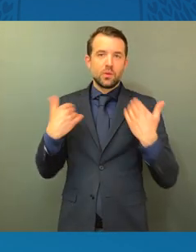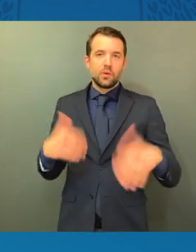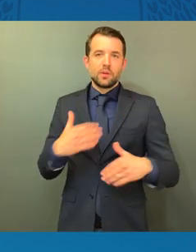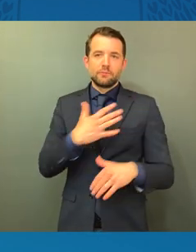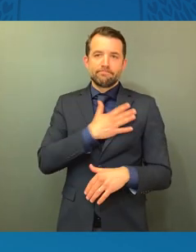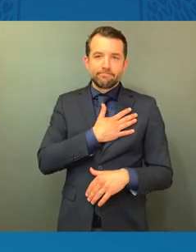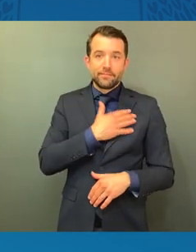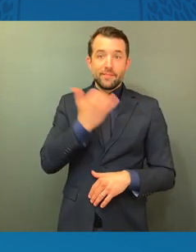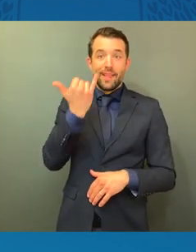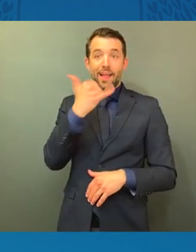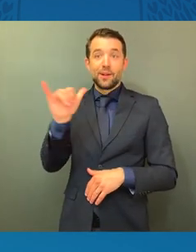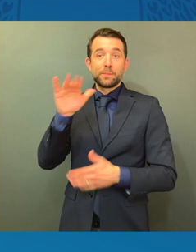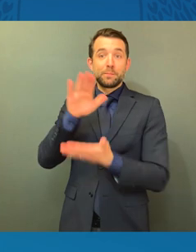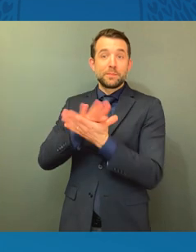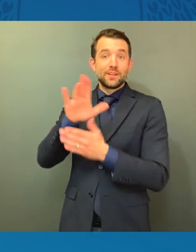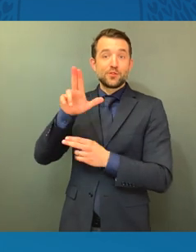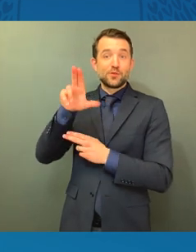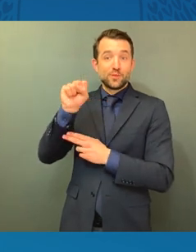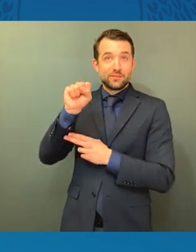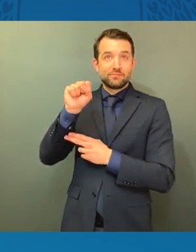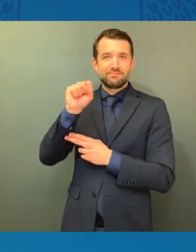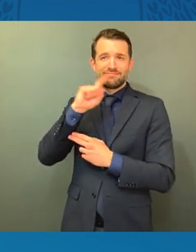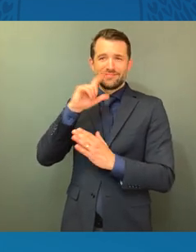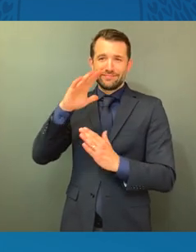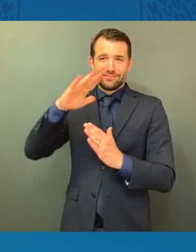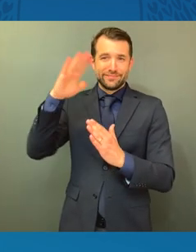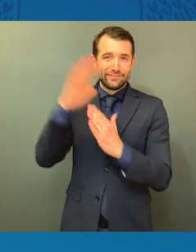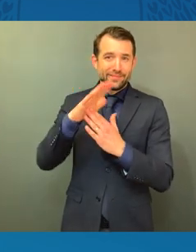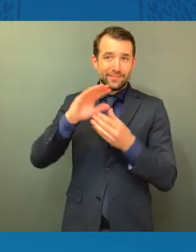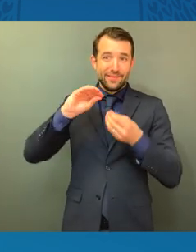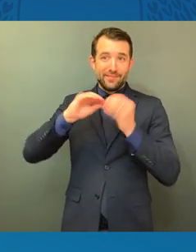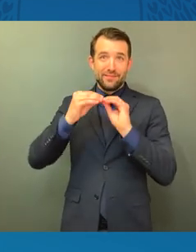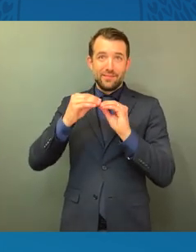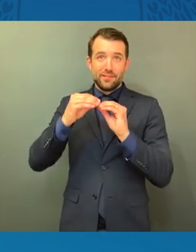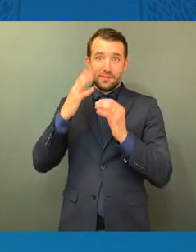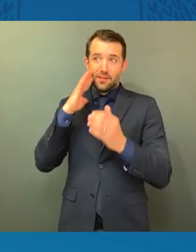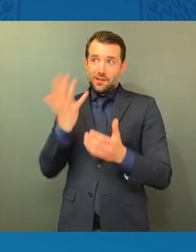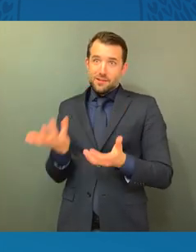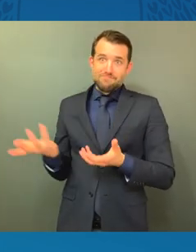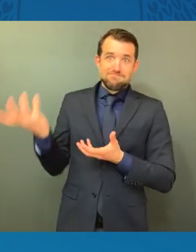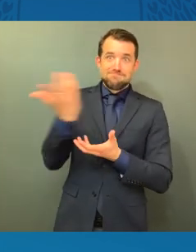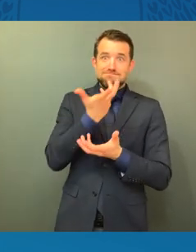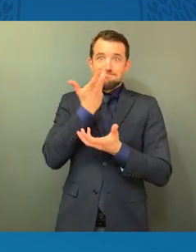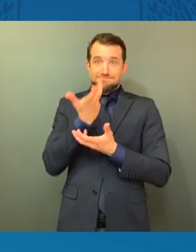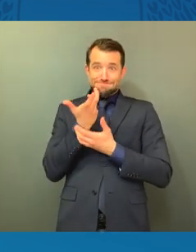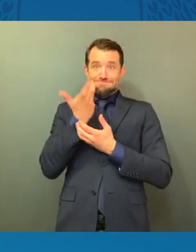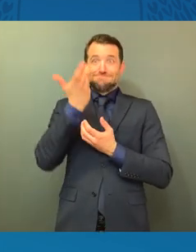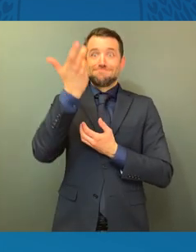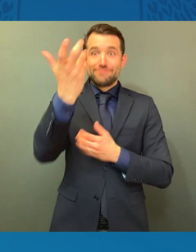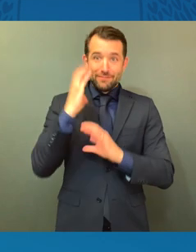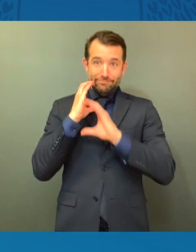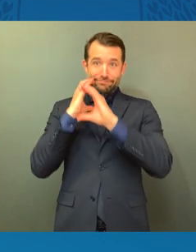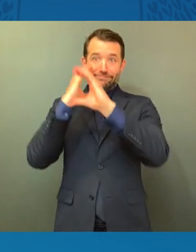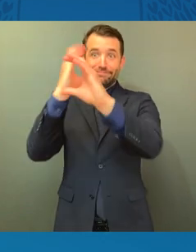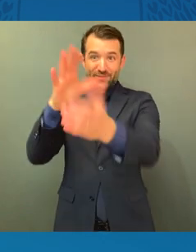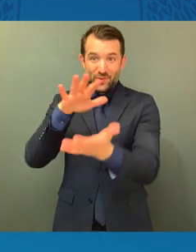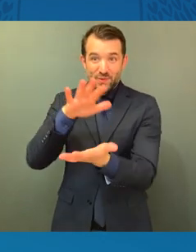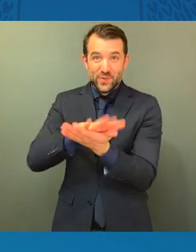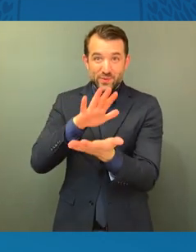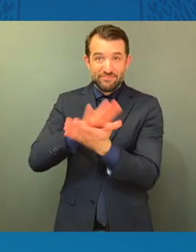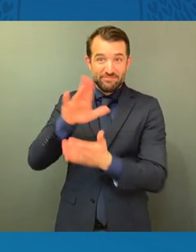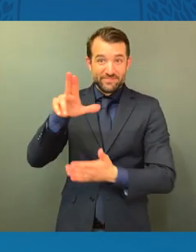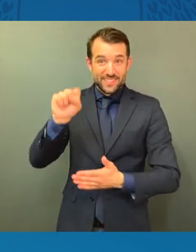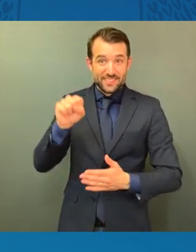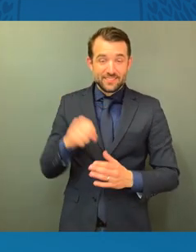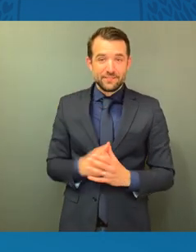are our nation's largest form of mass transit. Yellow school buses. Every day, millions of children